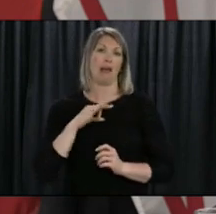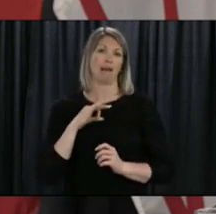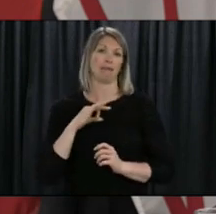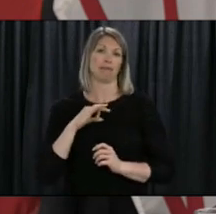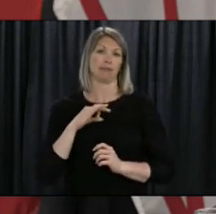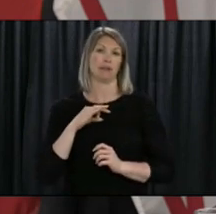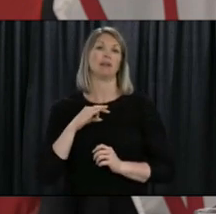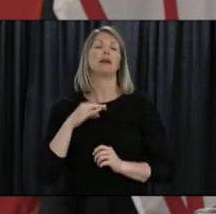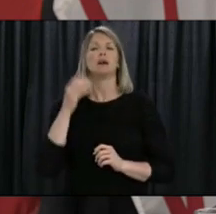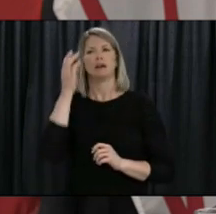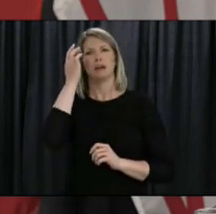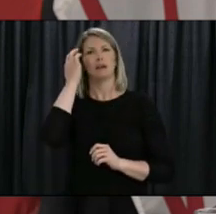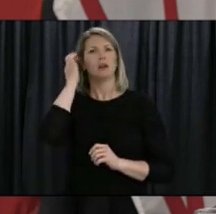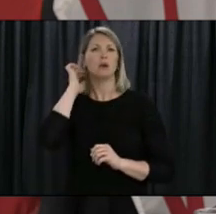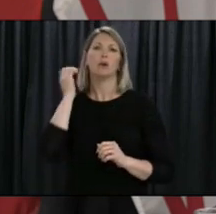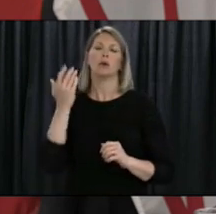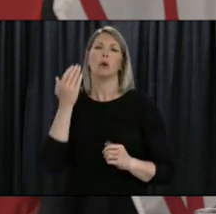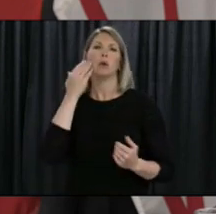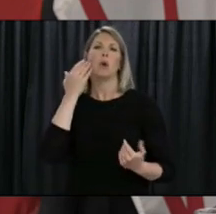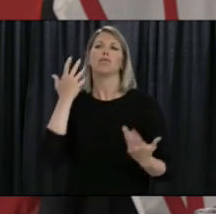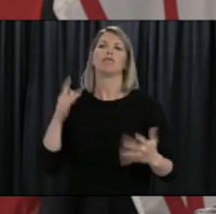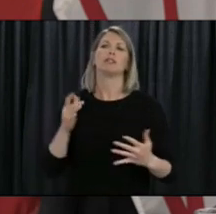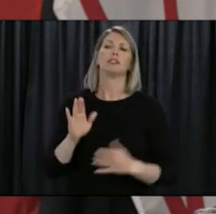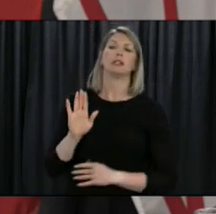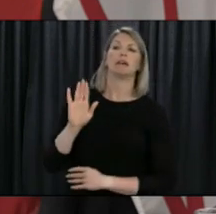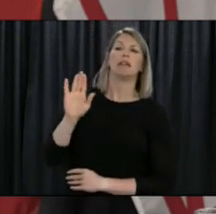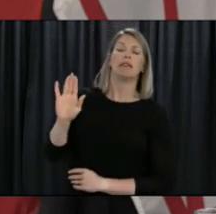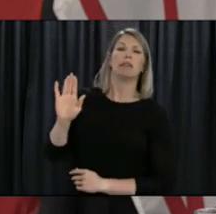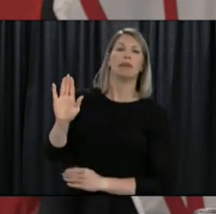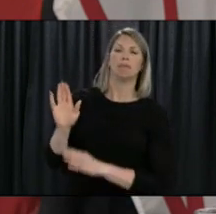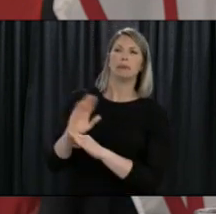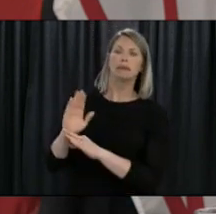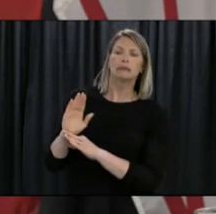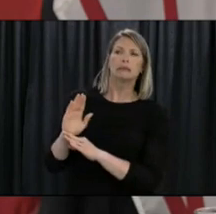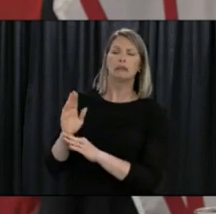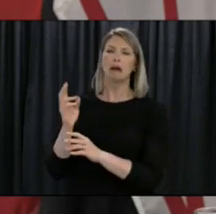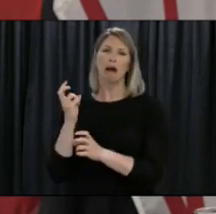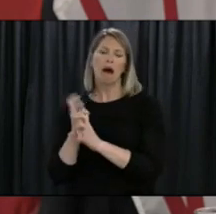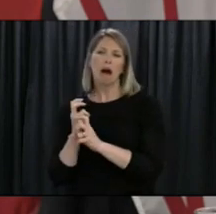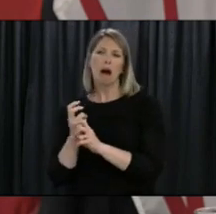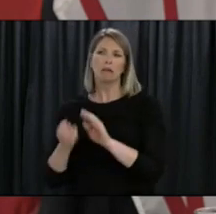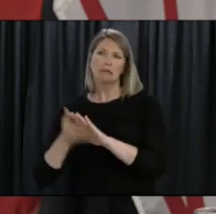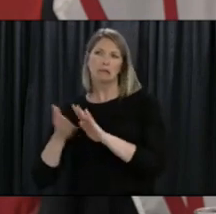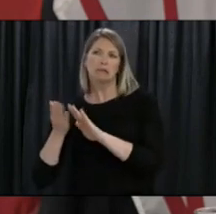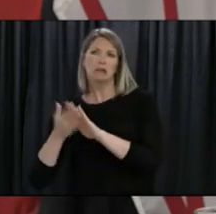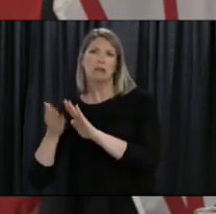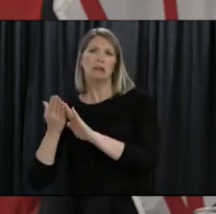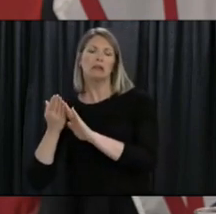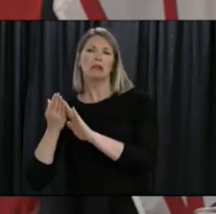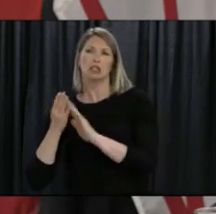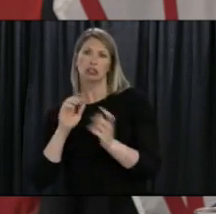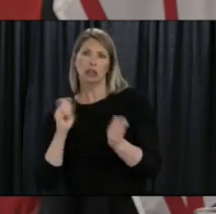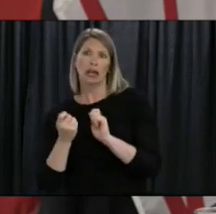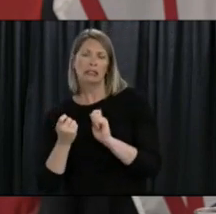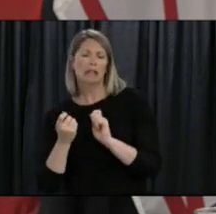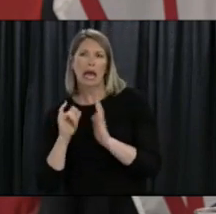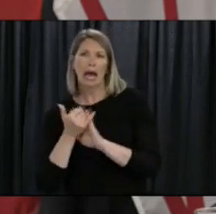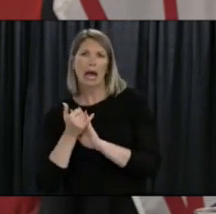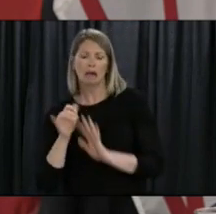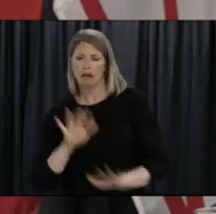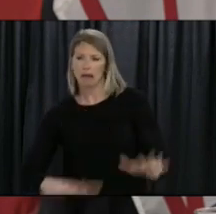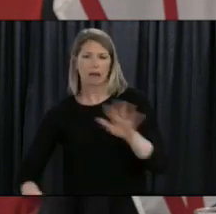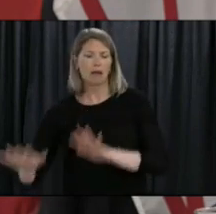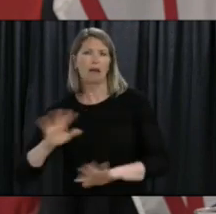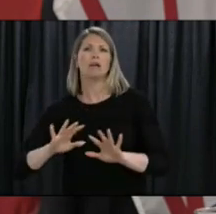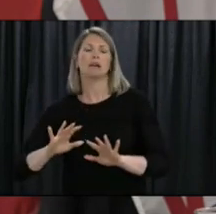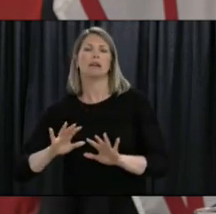pressures of working in those unfamiliar circumstances. Often, we've had it demands